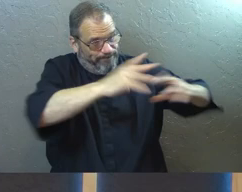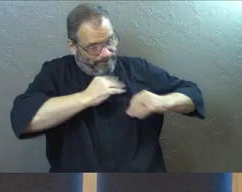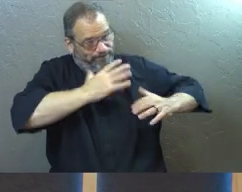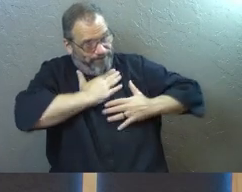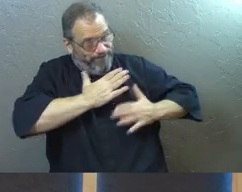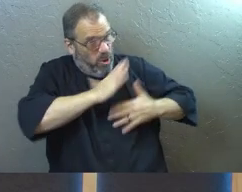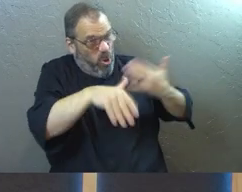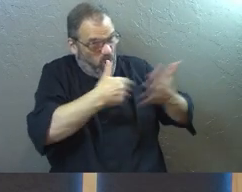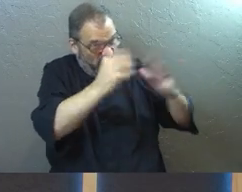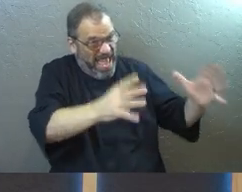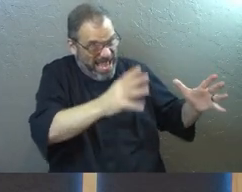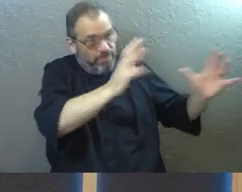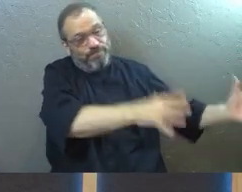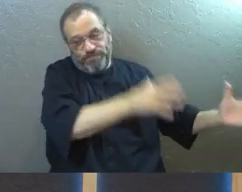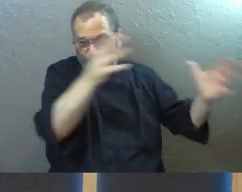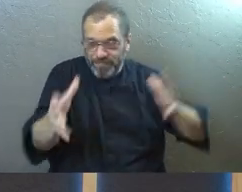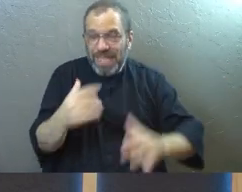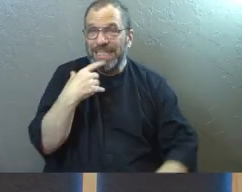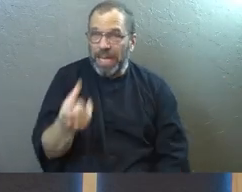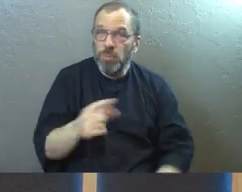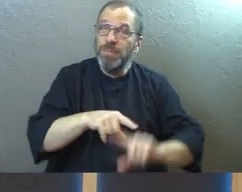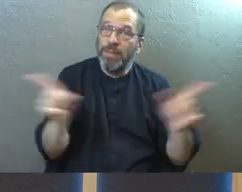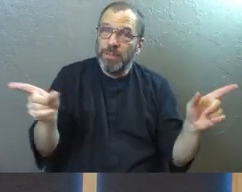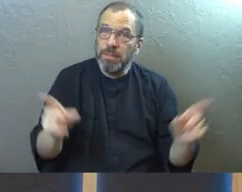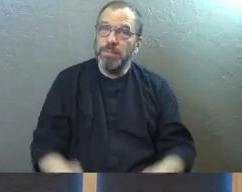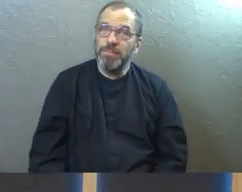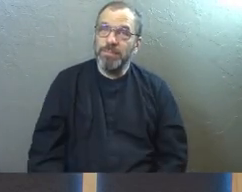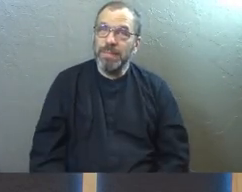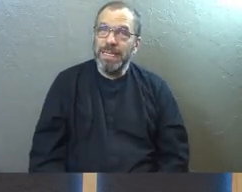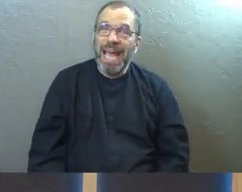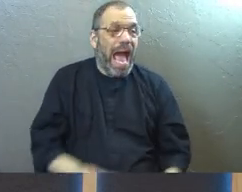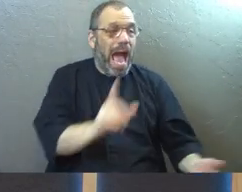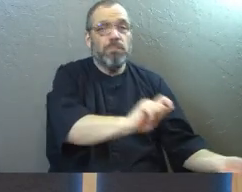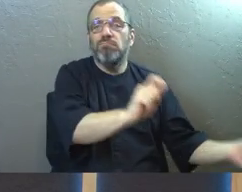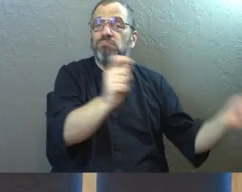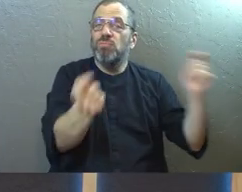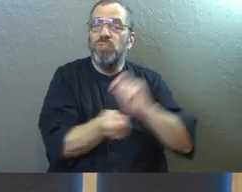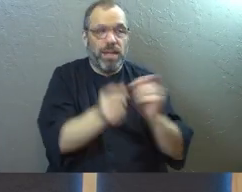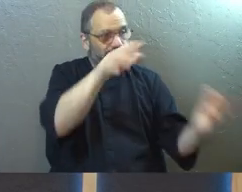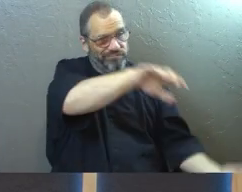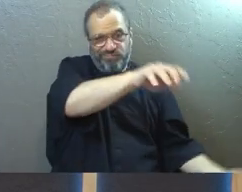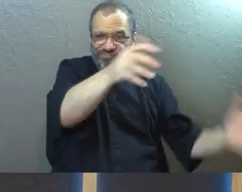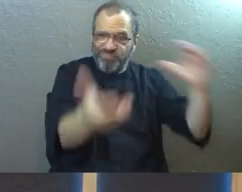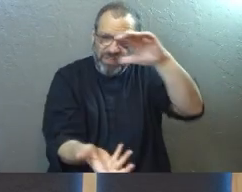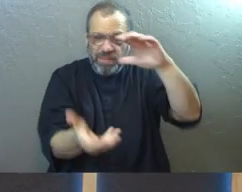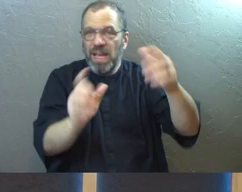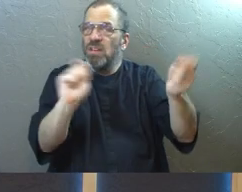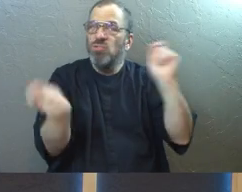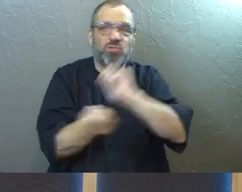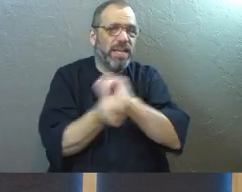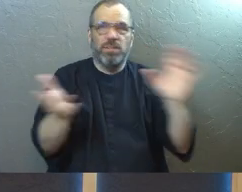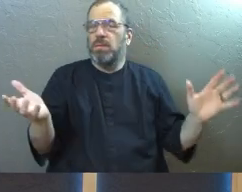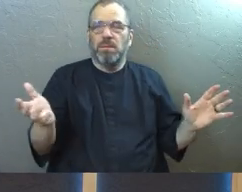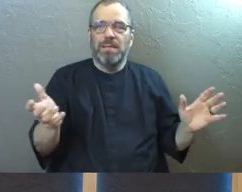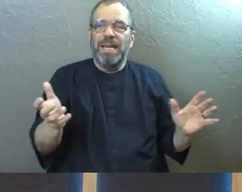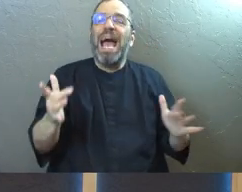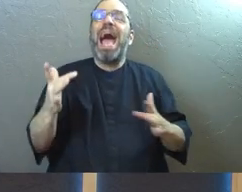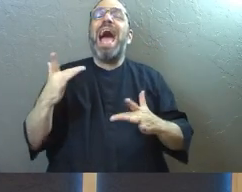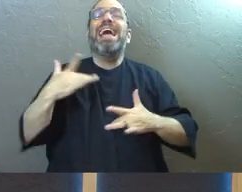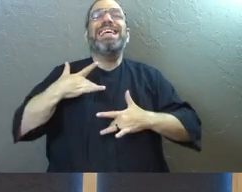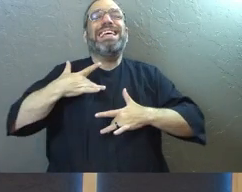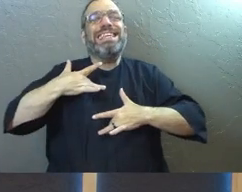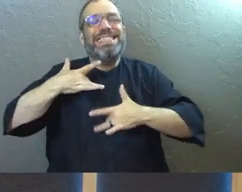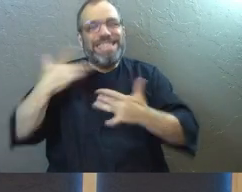to, where you live. All those things have formed. But I say to you, I'm here to switch this up. I'm here to change this. It's